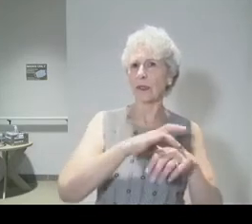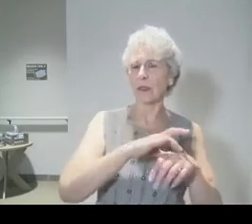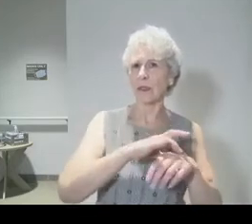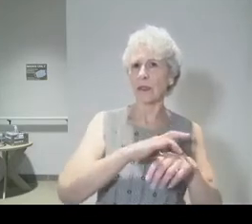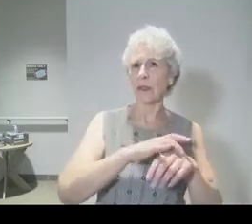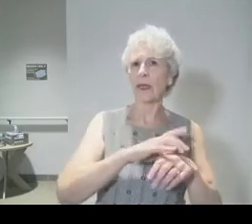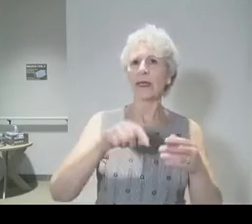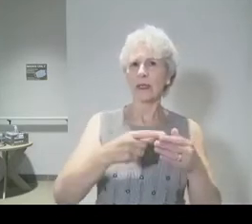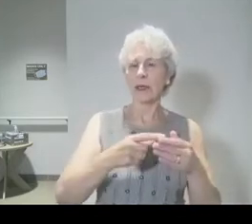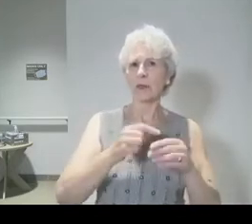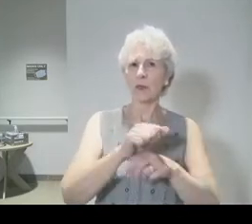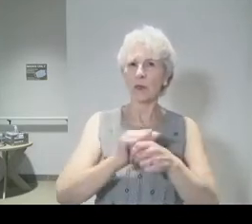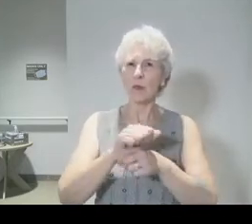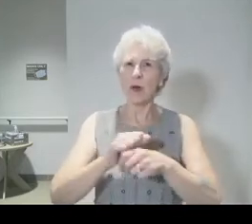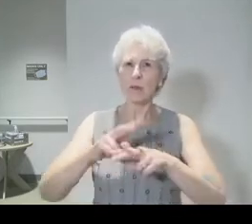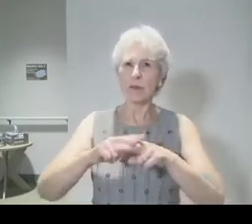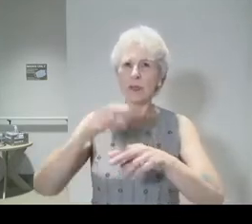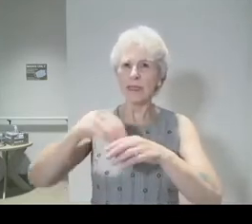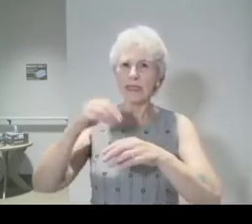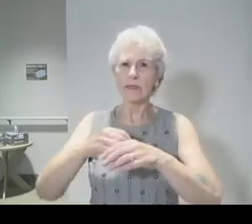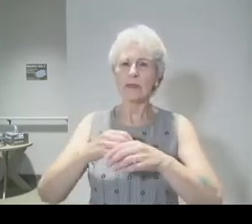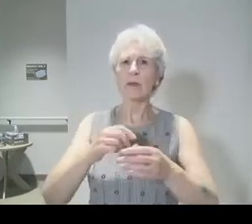salt in the wounds of the Savior.